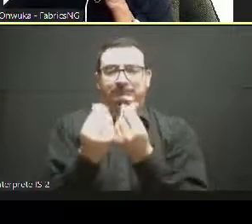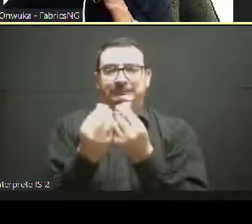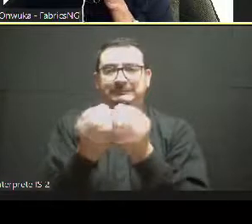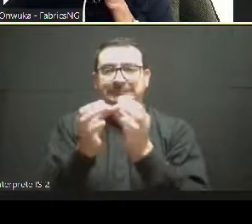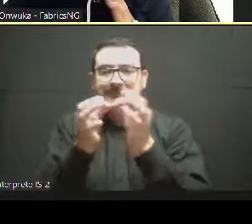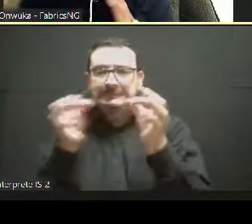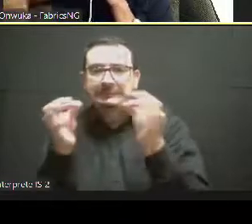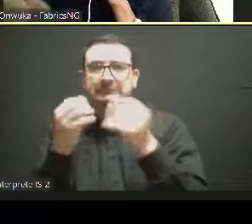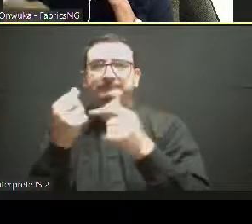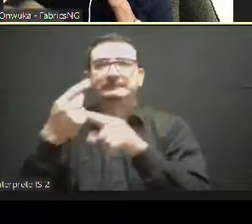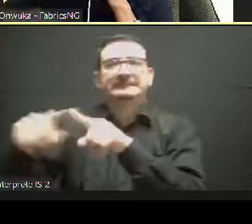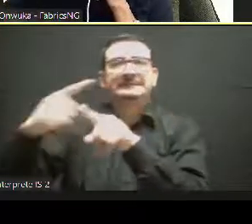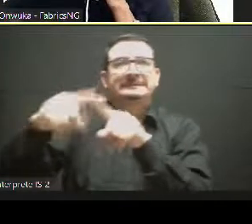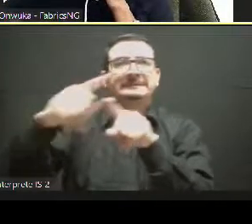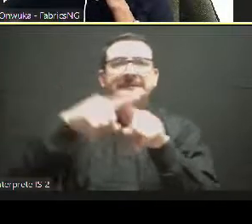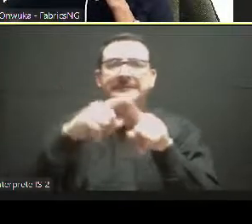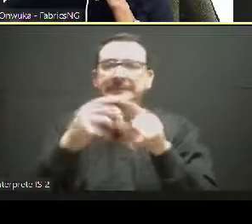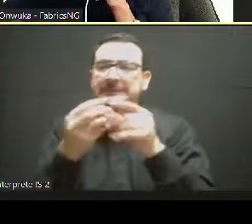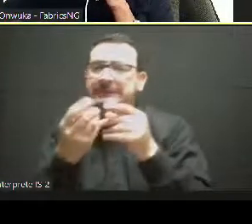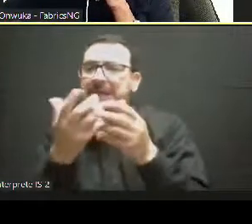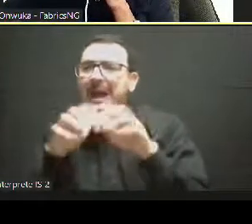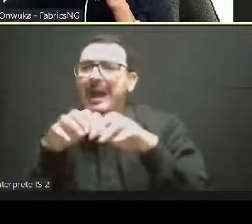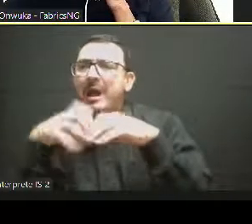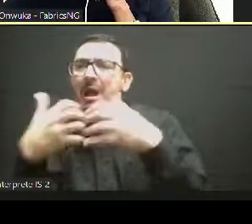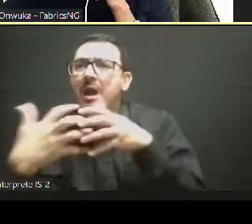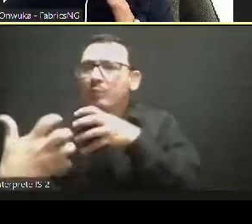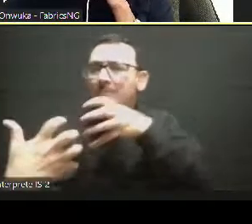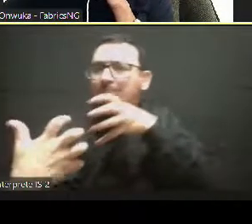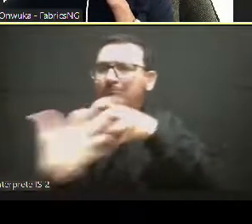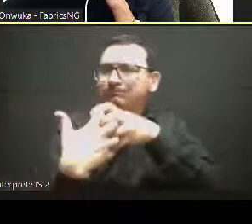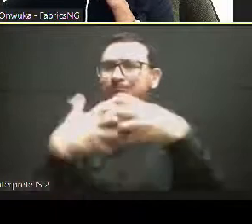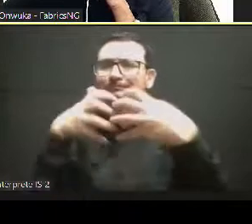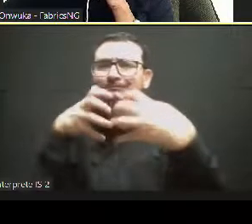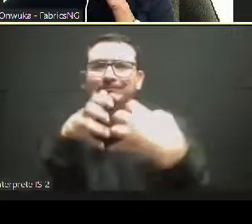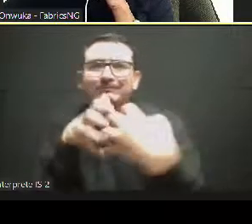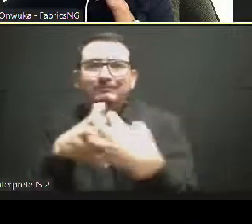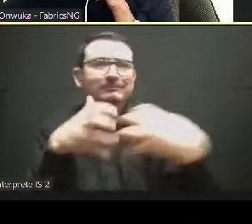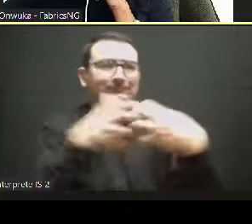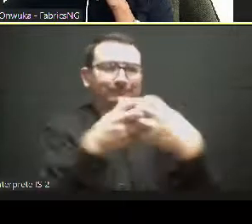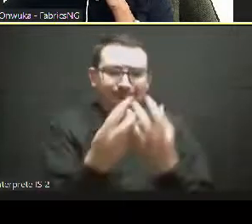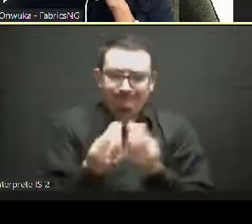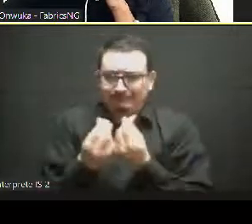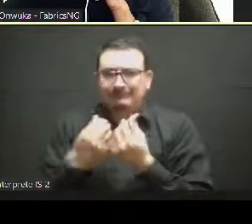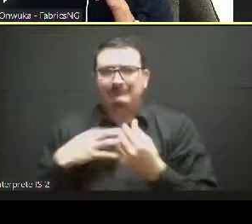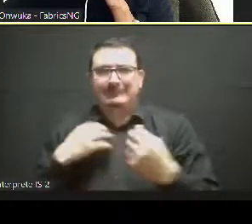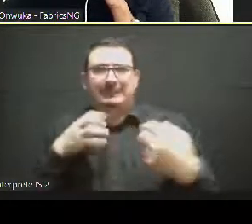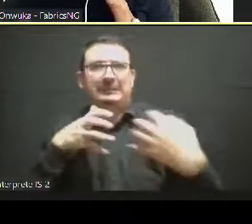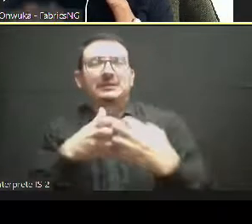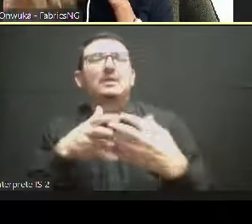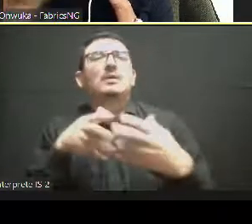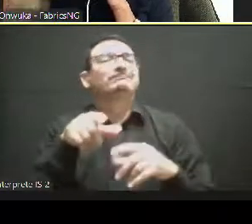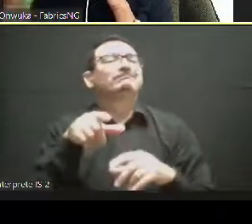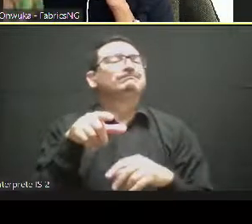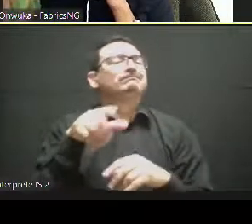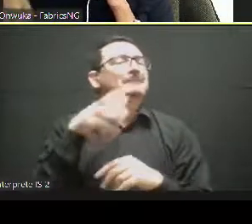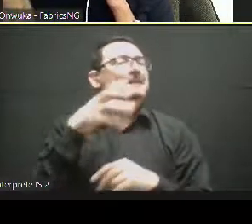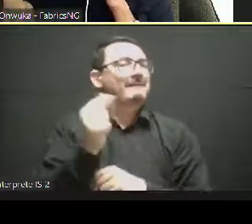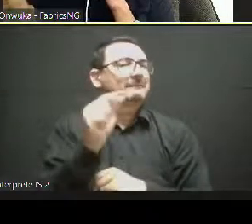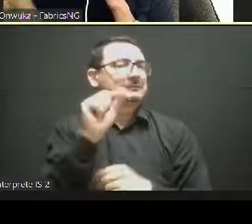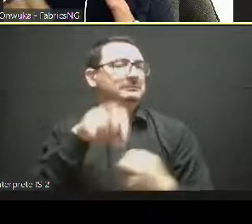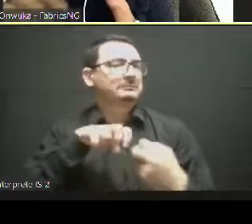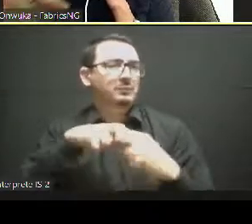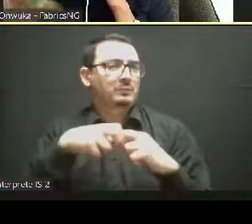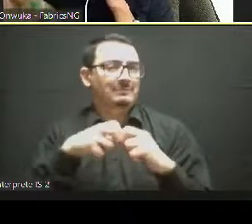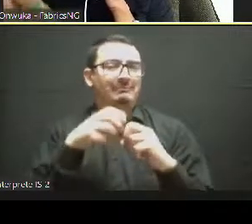sort of thing. So, understanding fabrics is super important to your continued success at the fashion brand. Then the second major problem